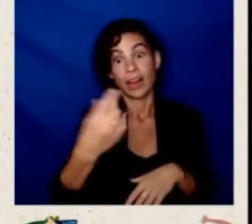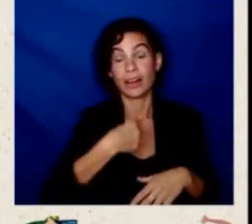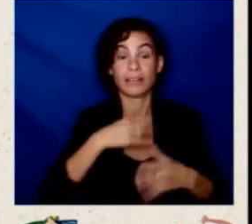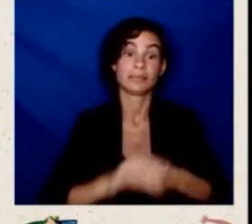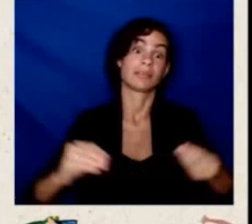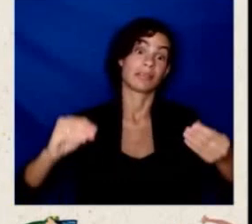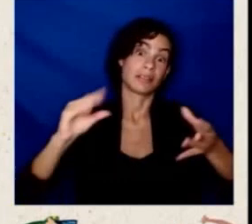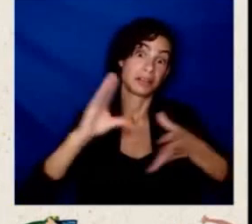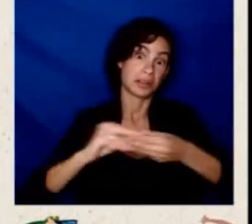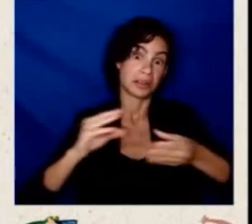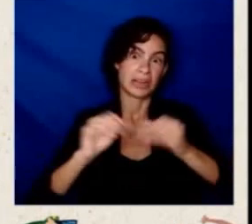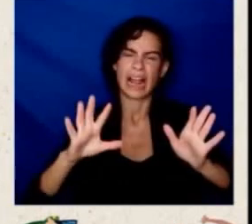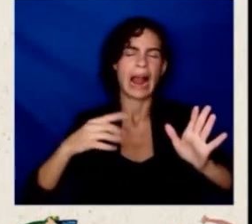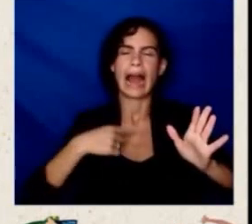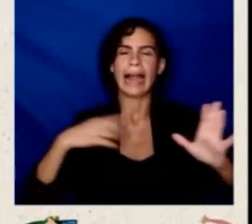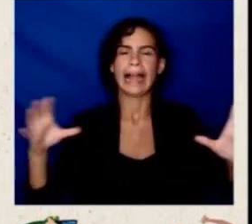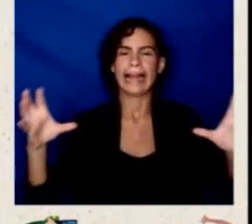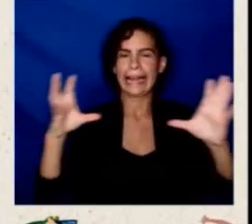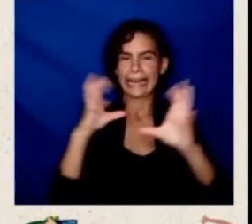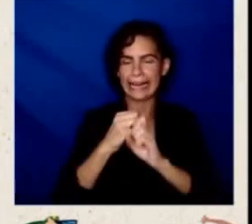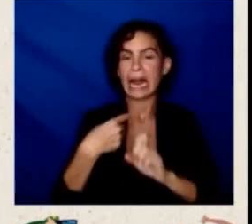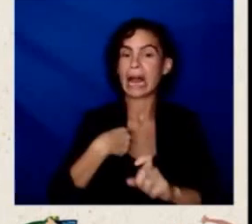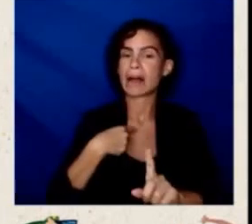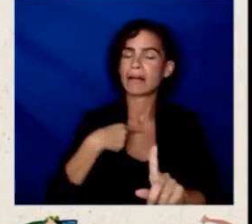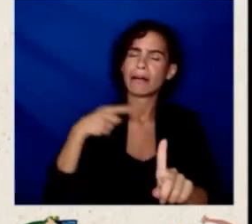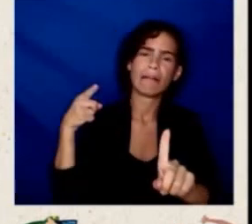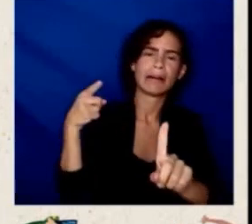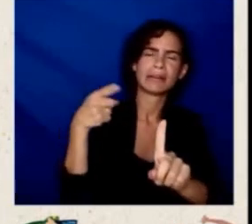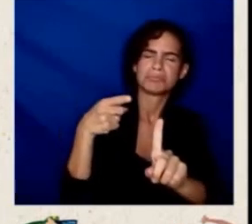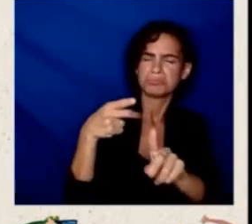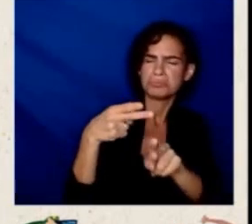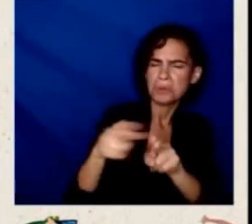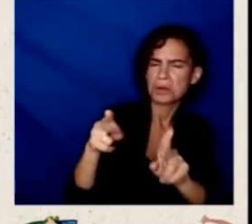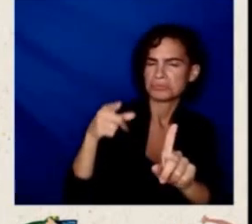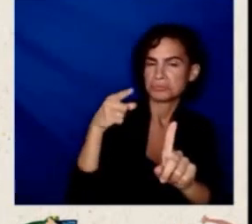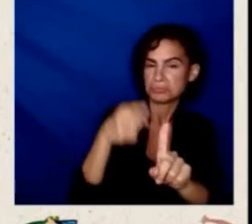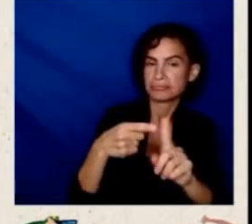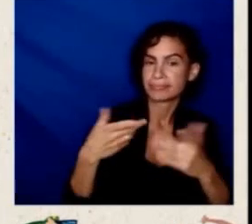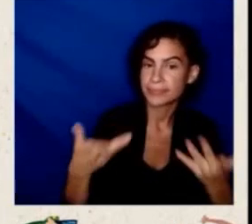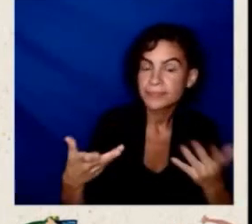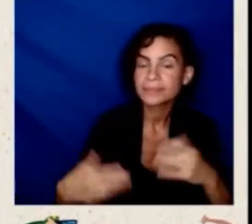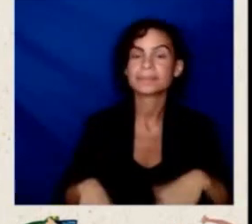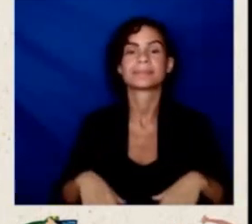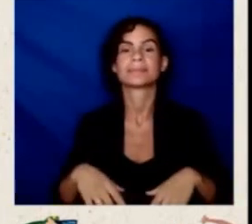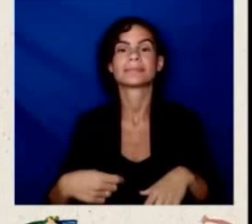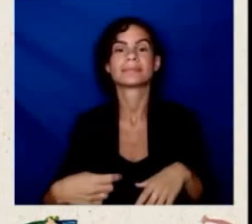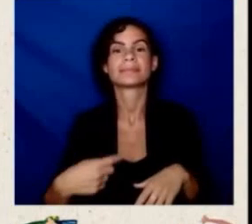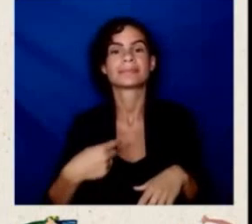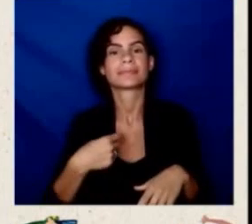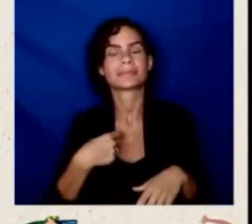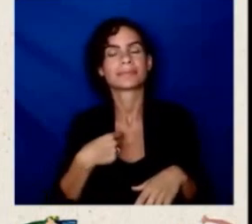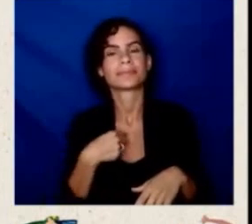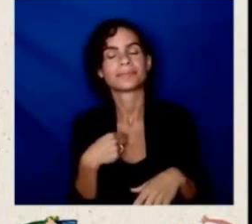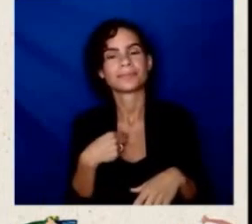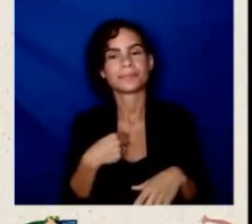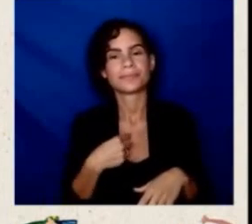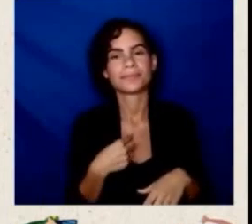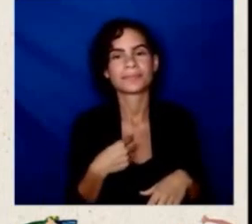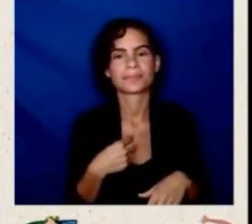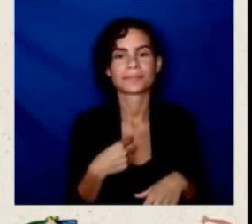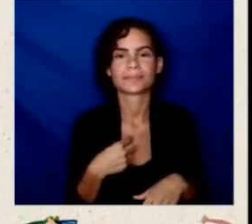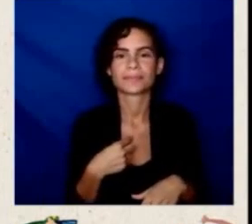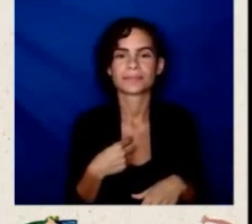say this, that I try to communicate to a